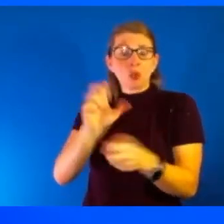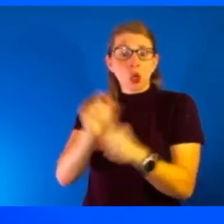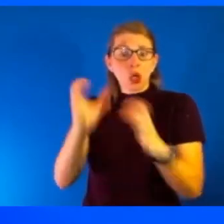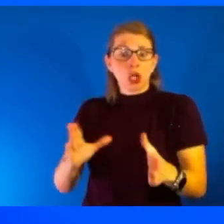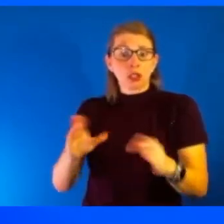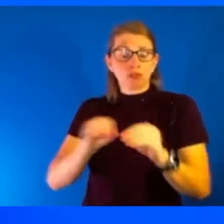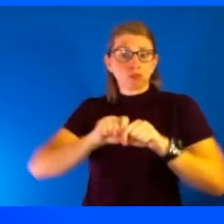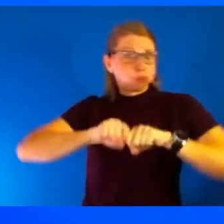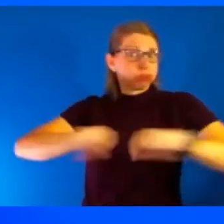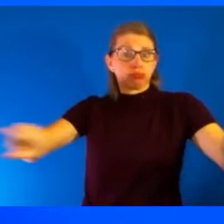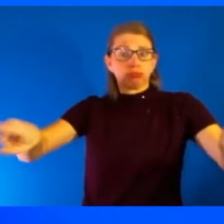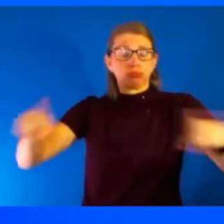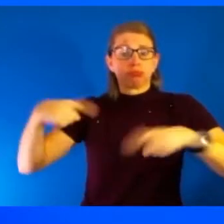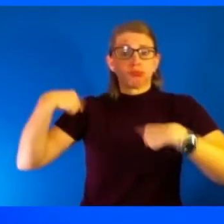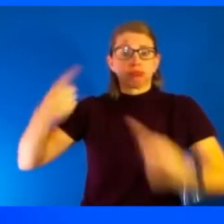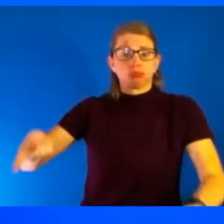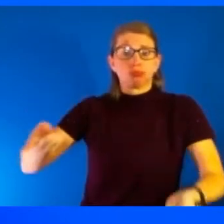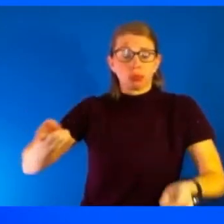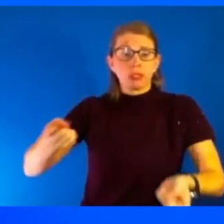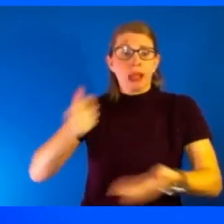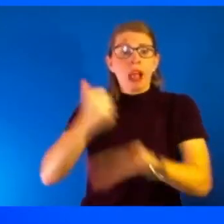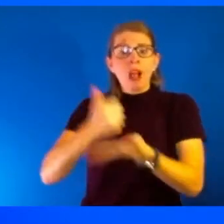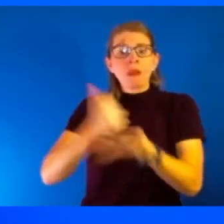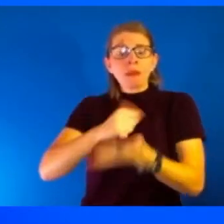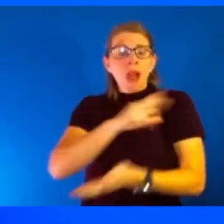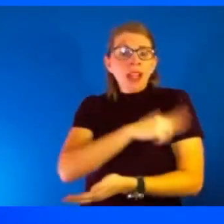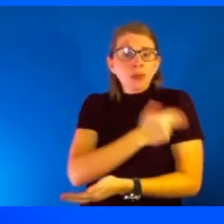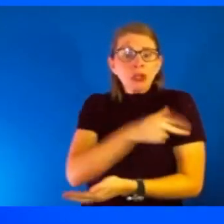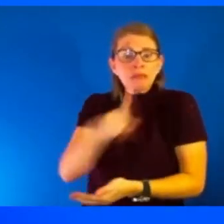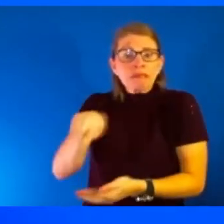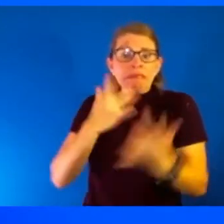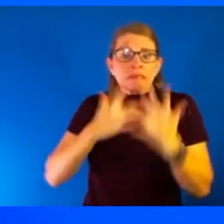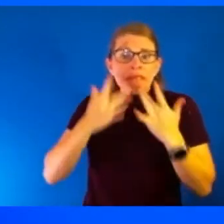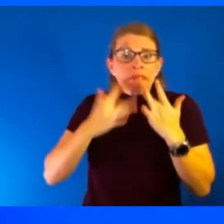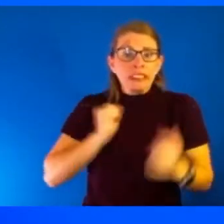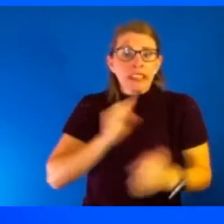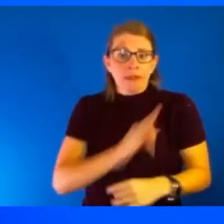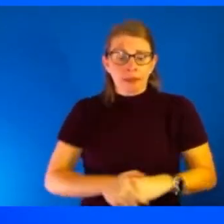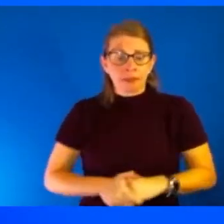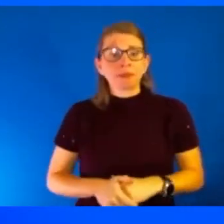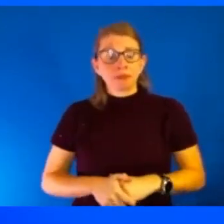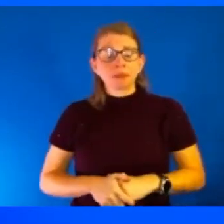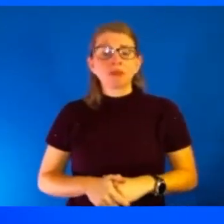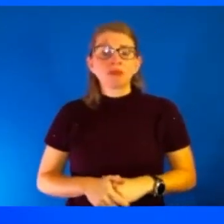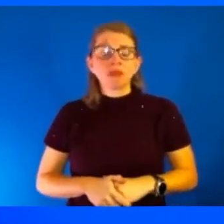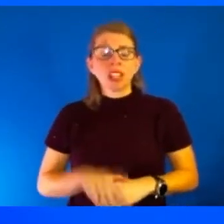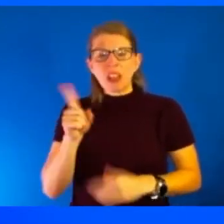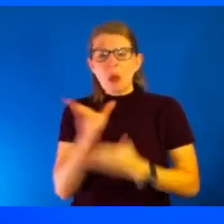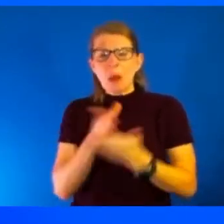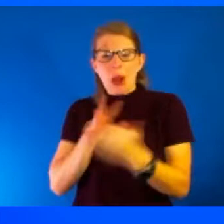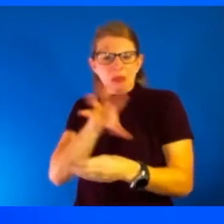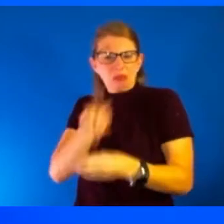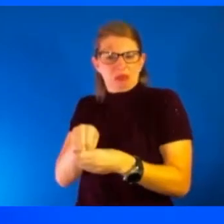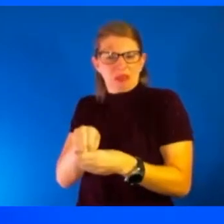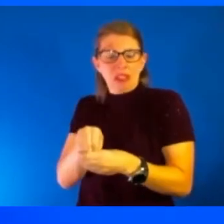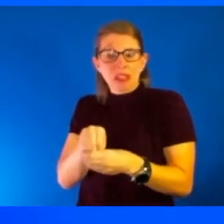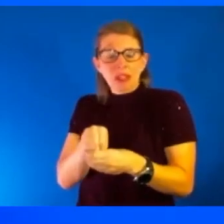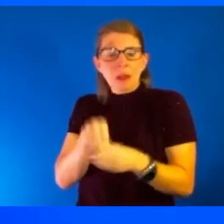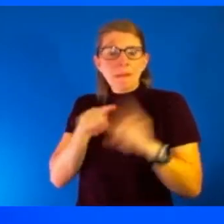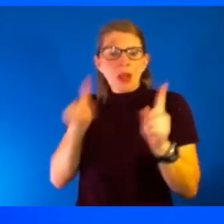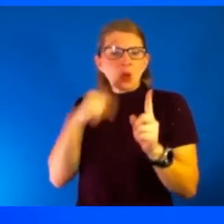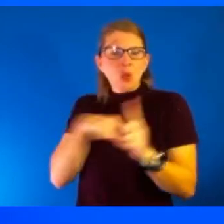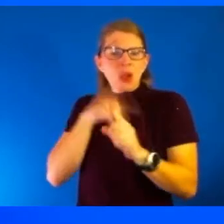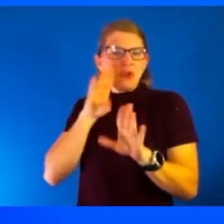communities in need. So that's another one of the components that the ASPR organization has. we're we're pretty well rounded, but we're focused on preparedness and